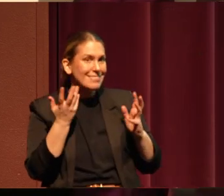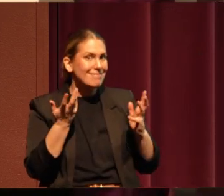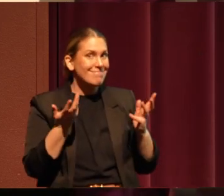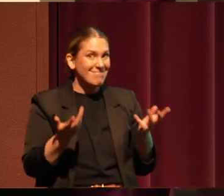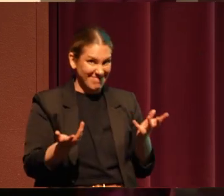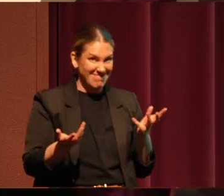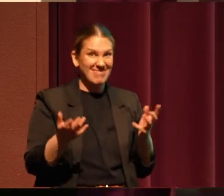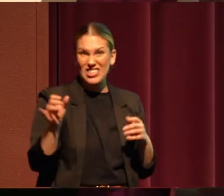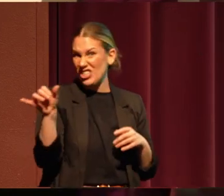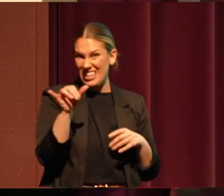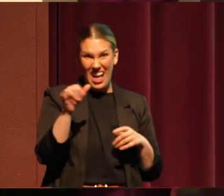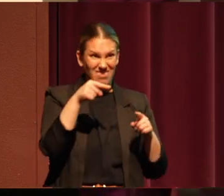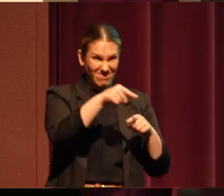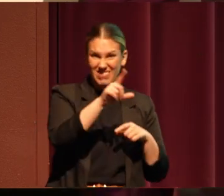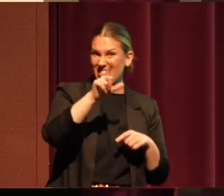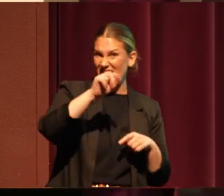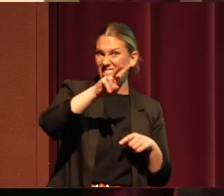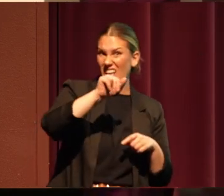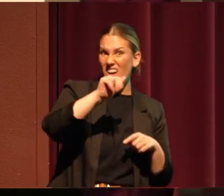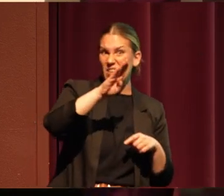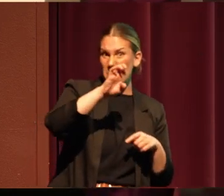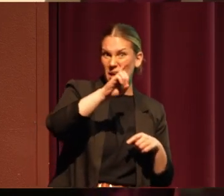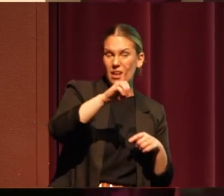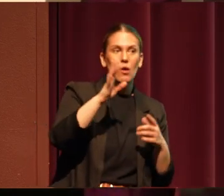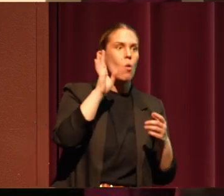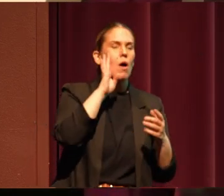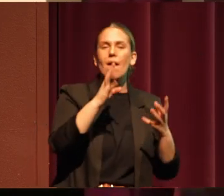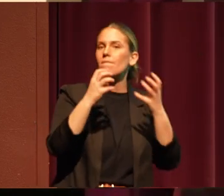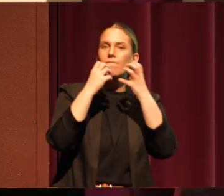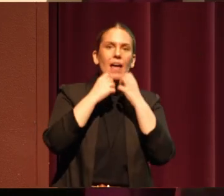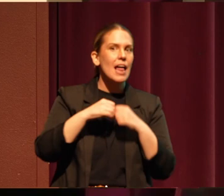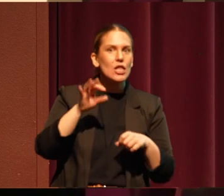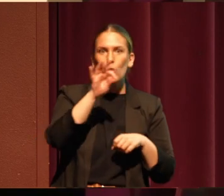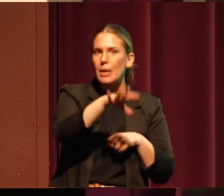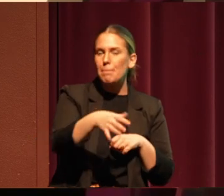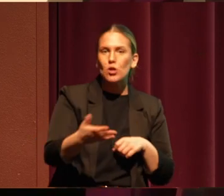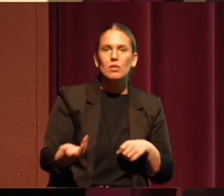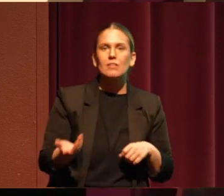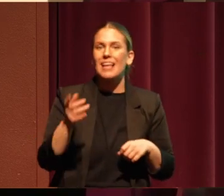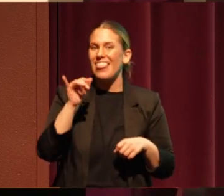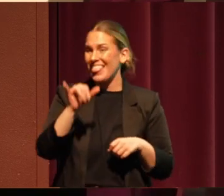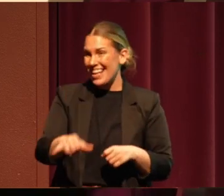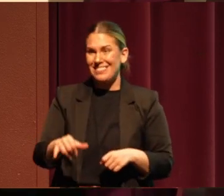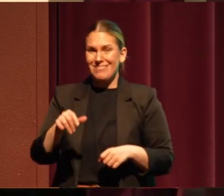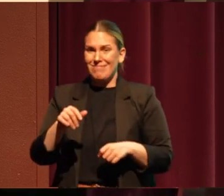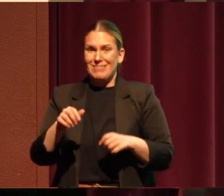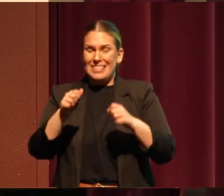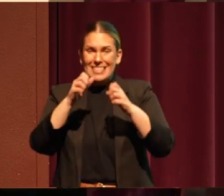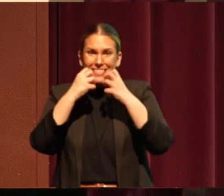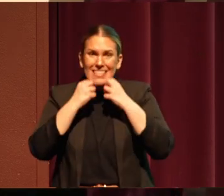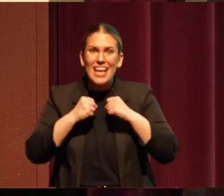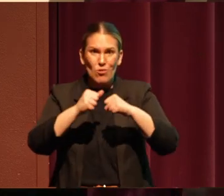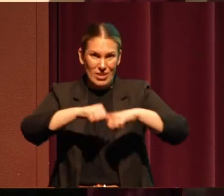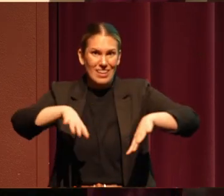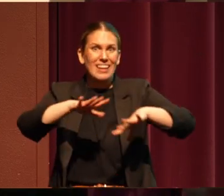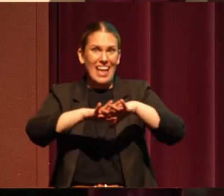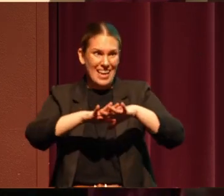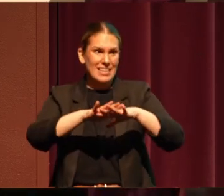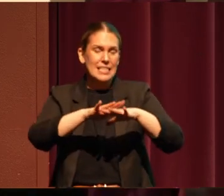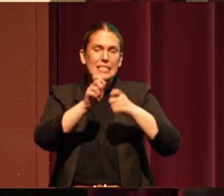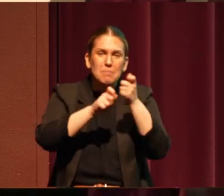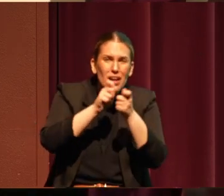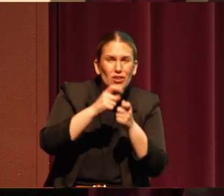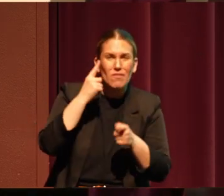Lava Beds, I believe we have valuable input. And again, that's not just a space. That's sacred land to us, especially to the MODOK people